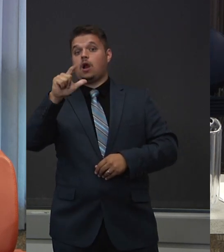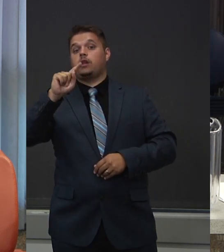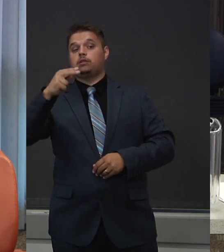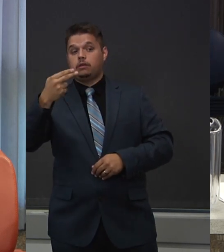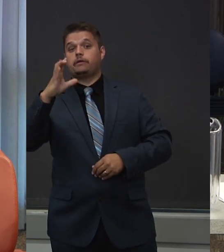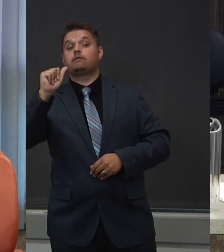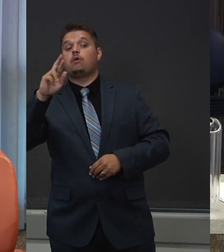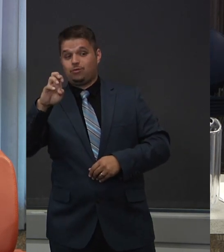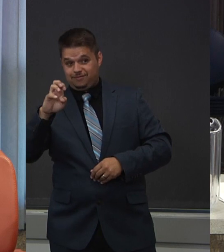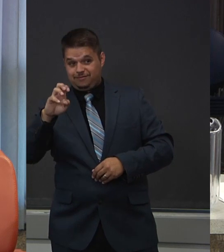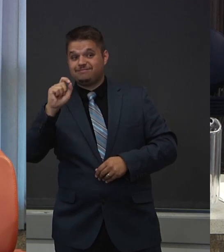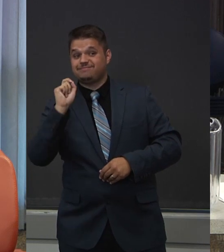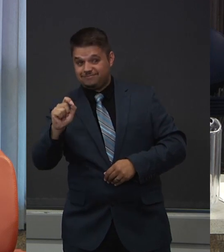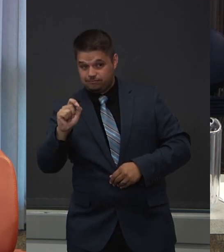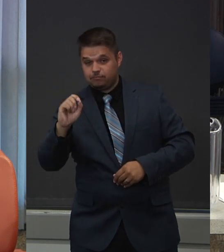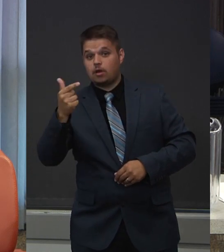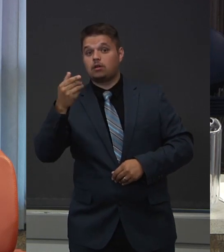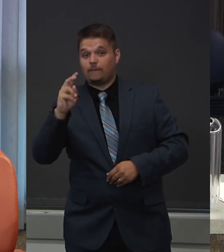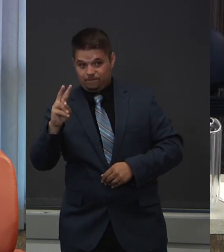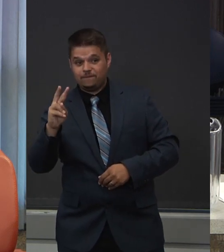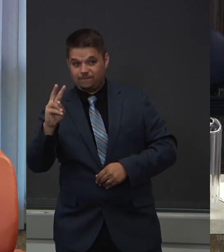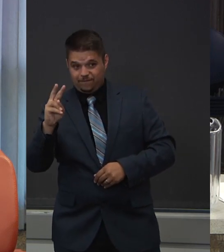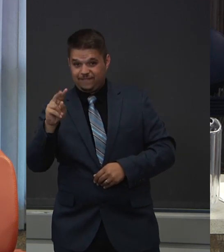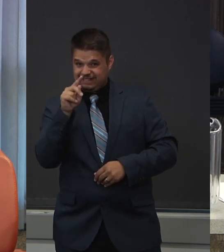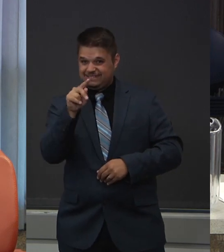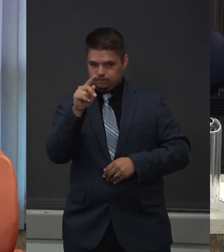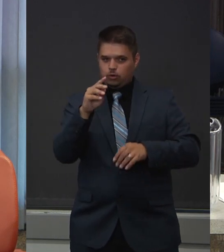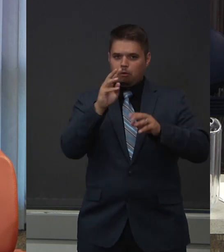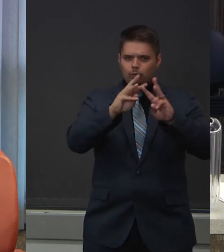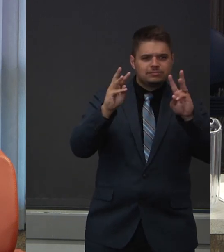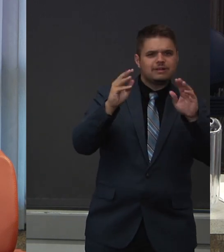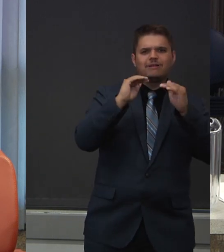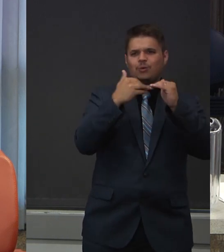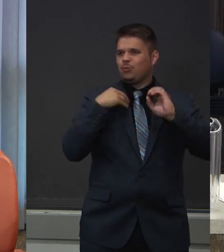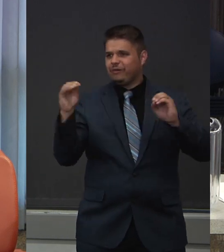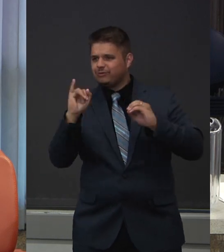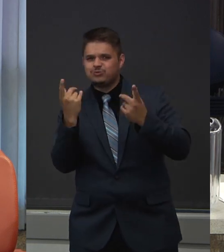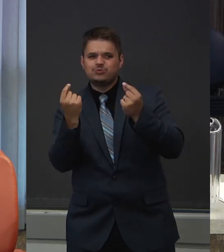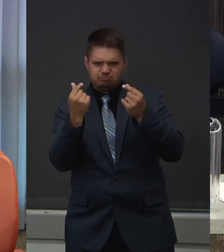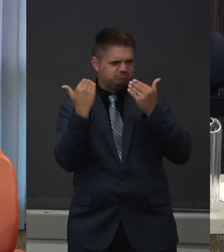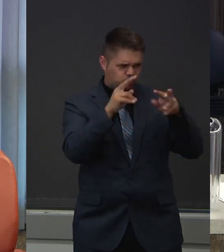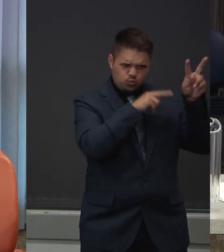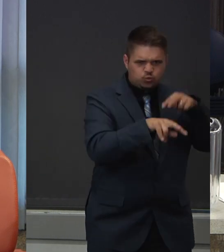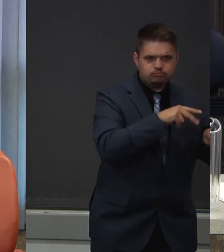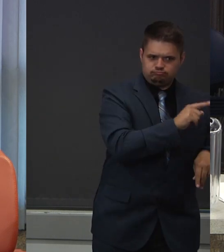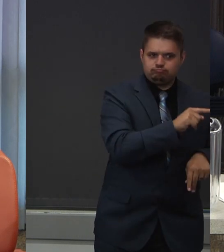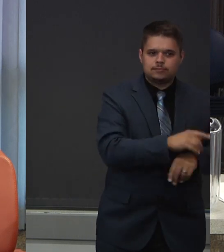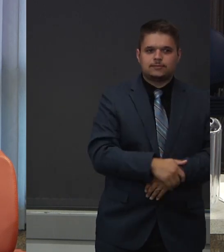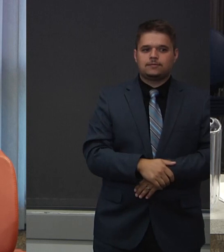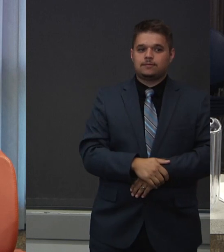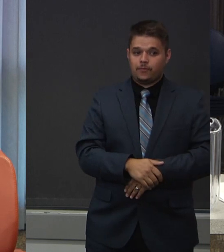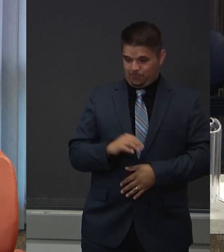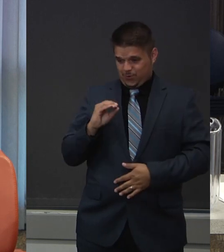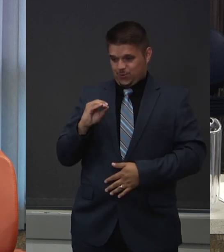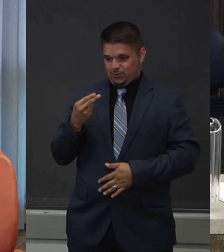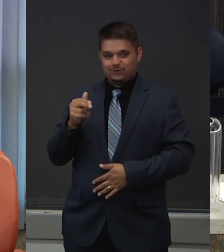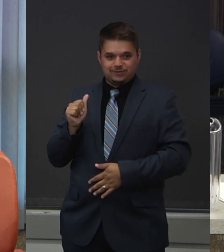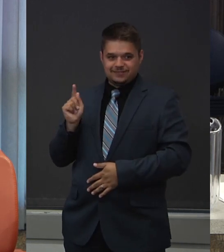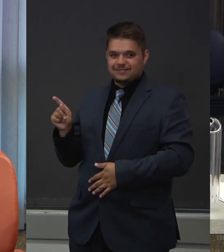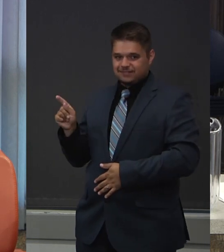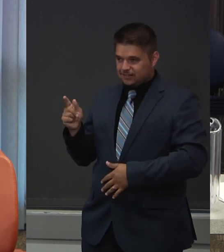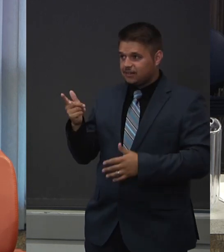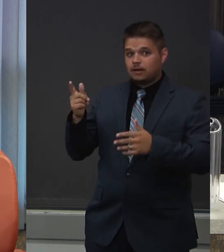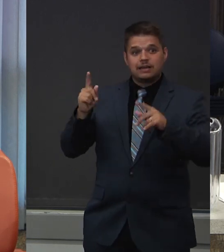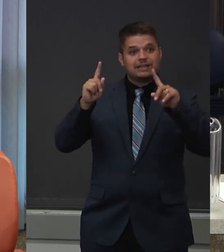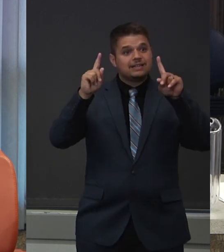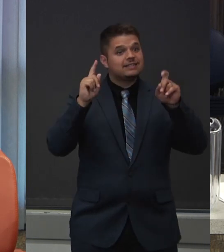questions, I want to be clear. OHA wants people who need a test to get tested. We